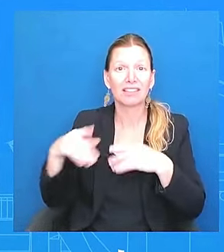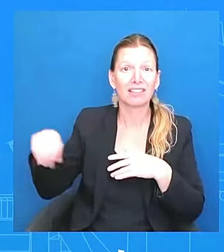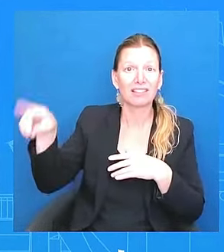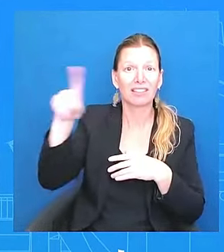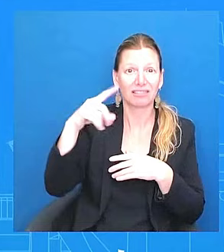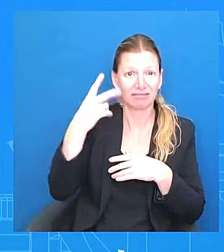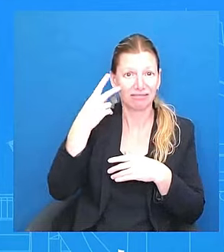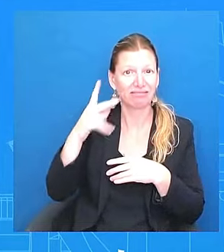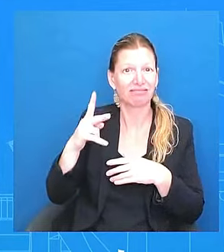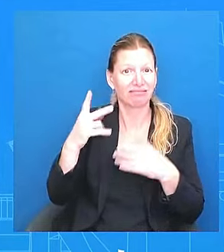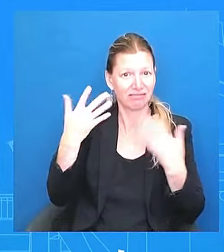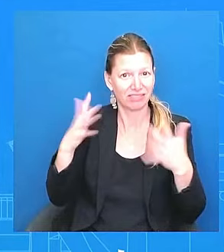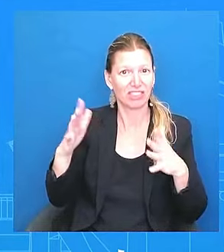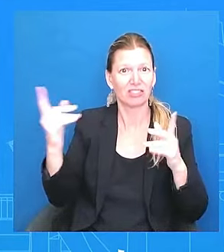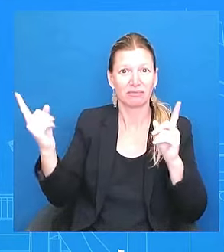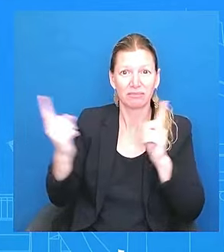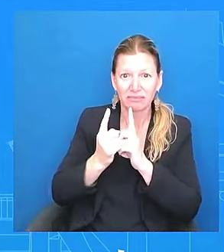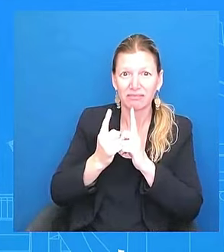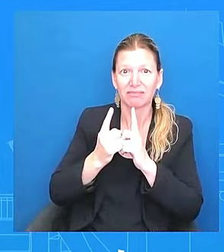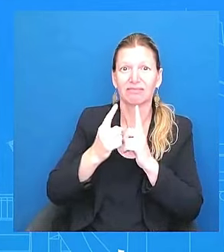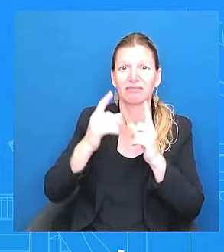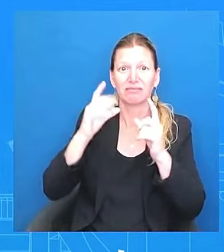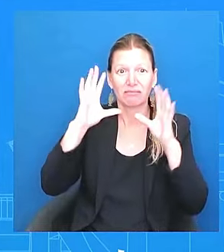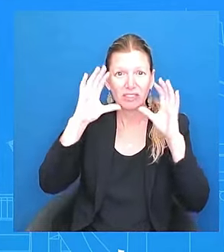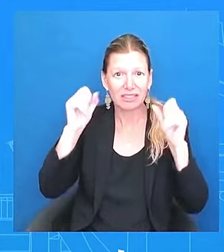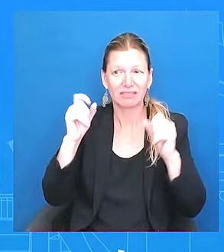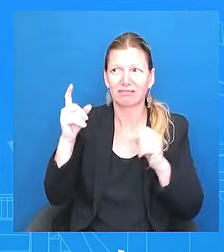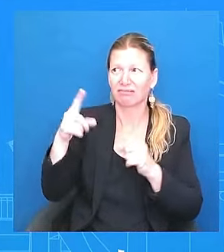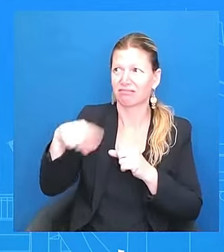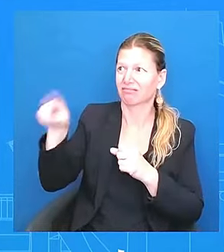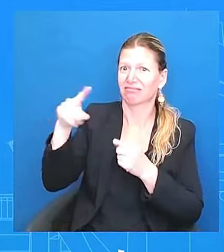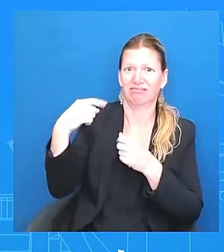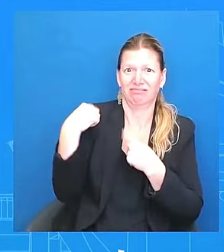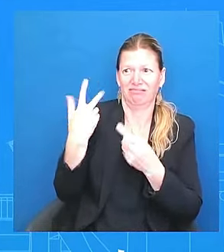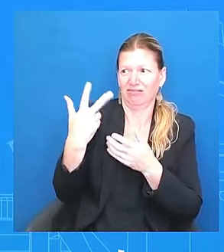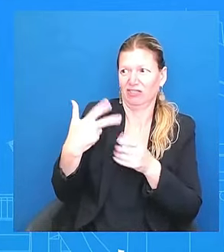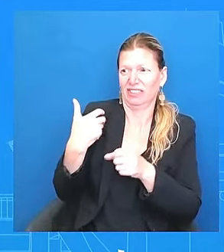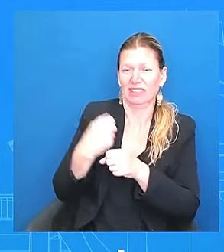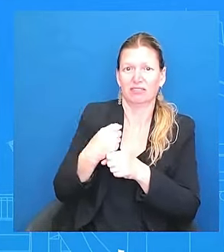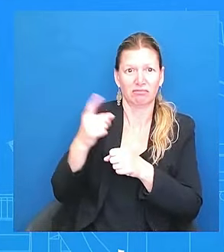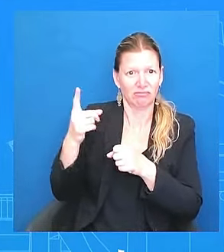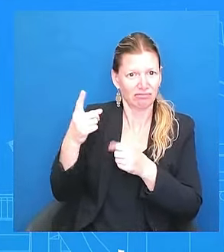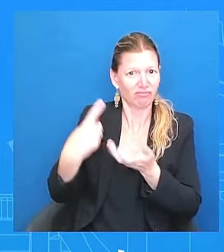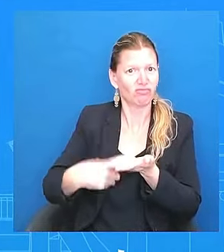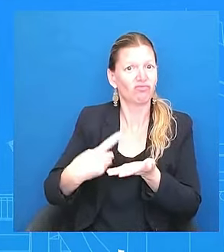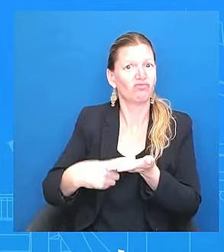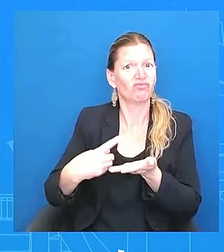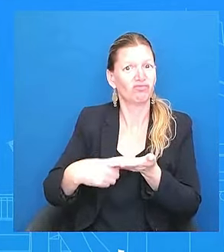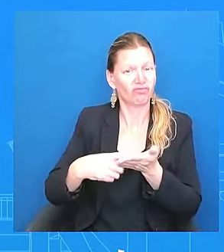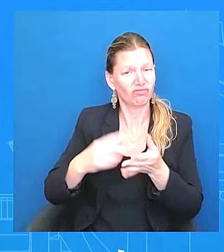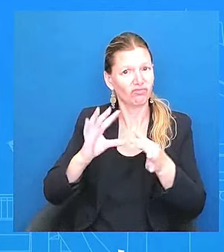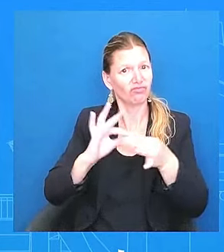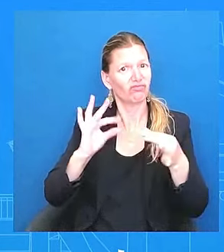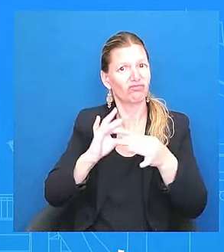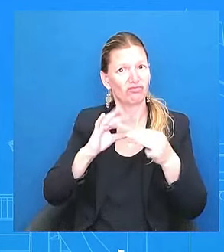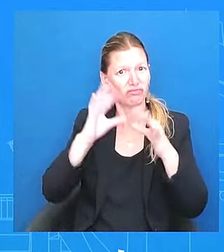They have been proud to see him as the president of the United States after what they experienced in the last administration.